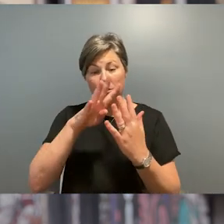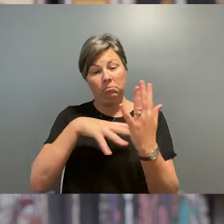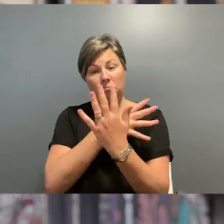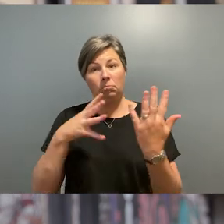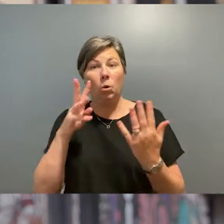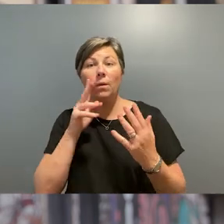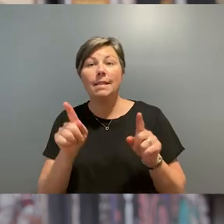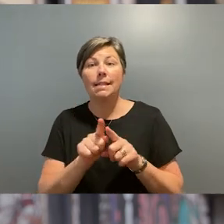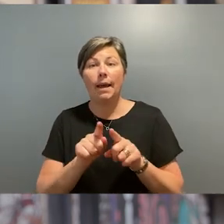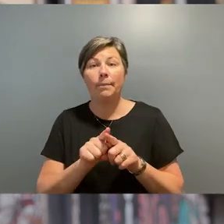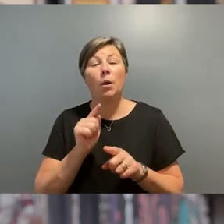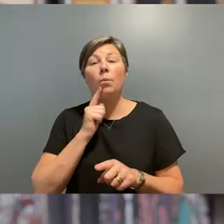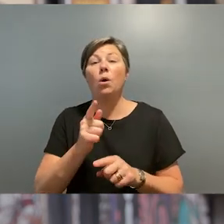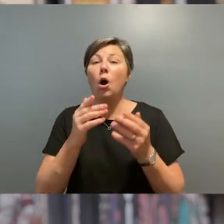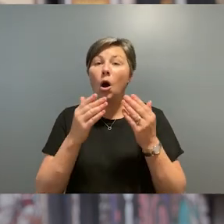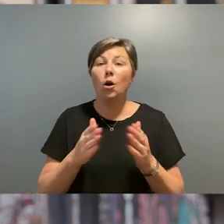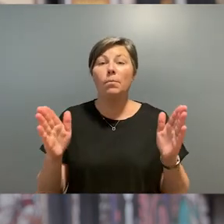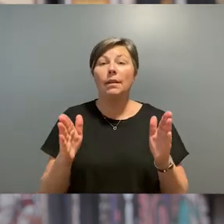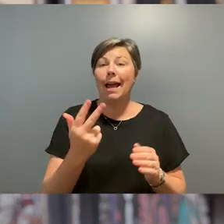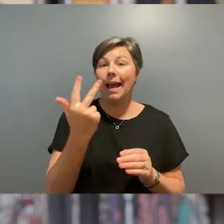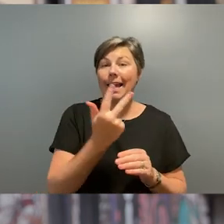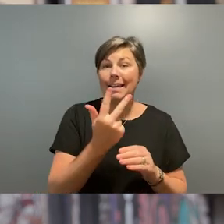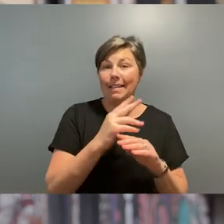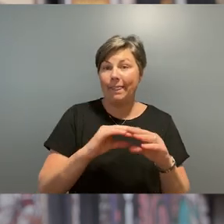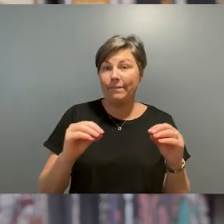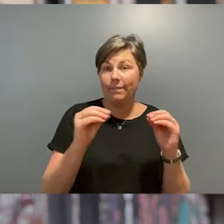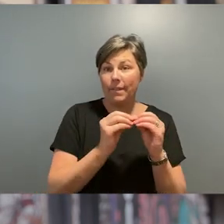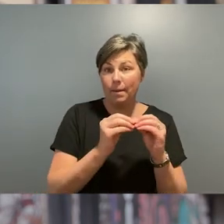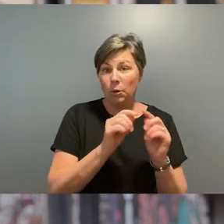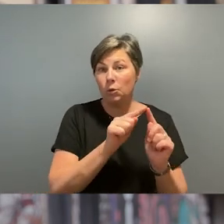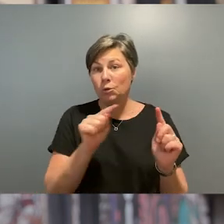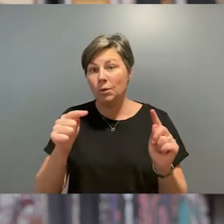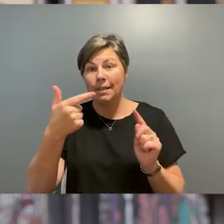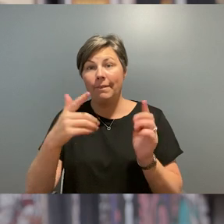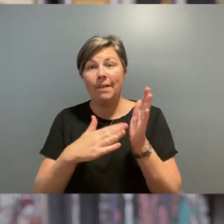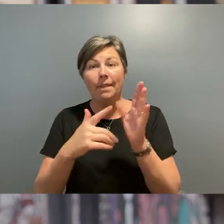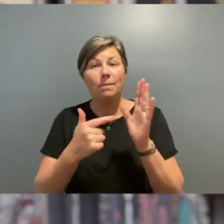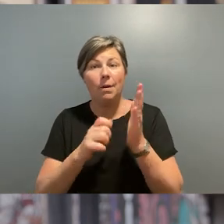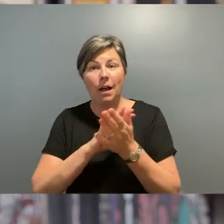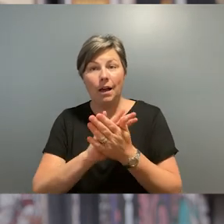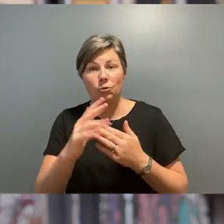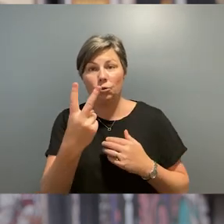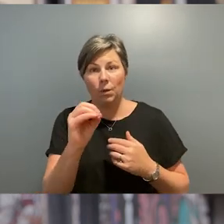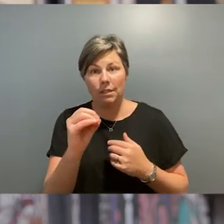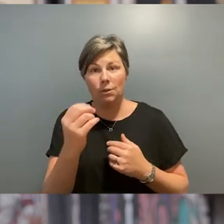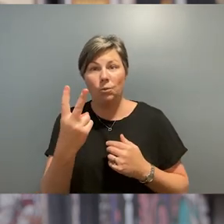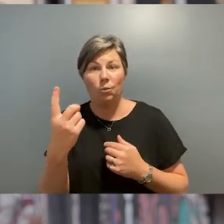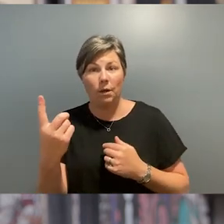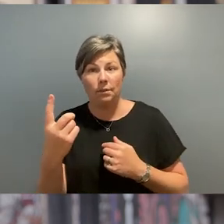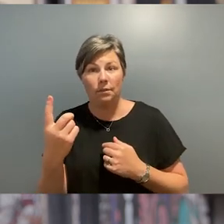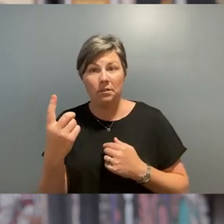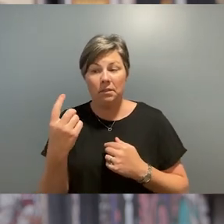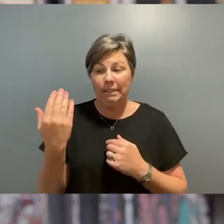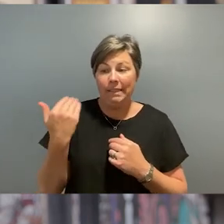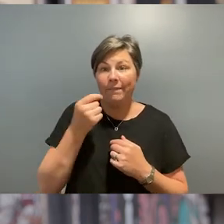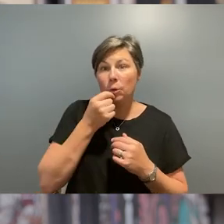be opening in three months time on the 18th of February and the festival run until the 7th of March 2021. Over the last